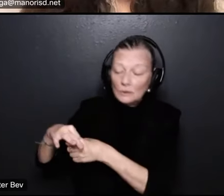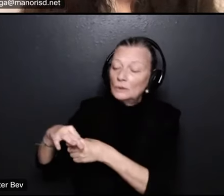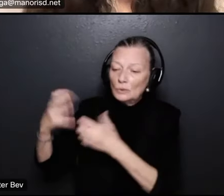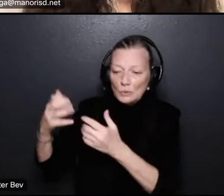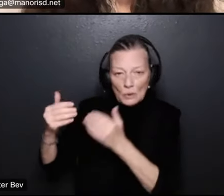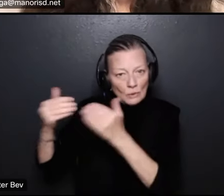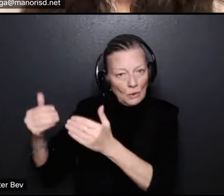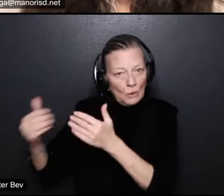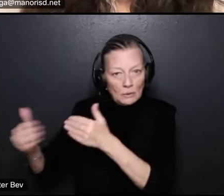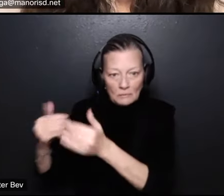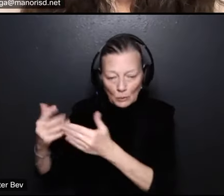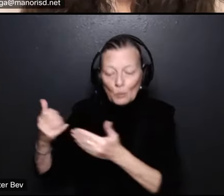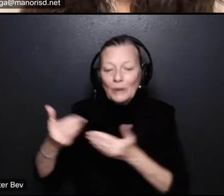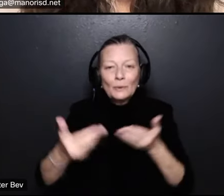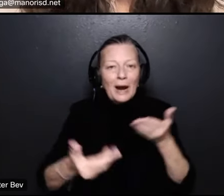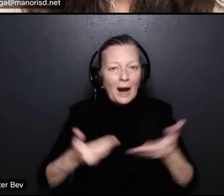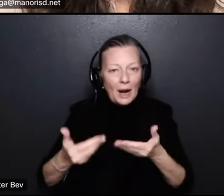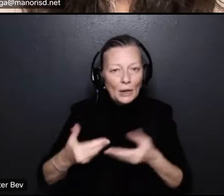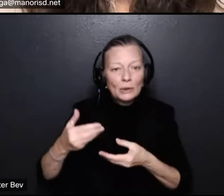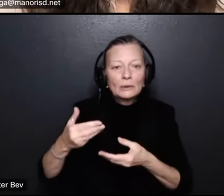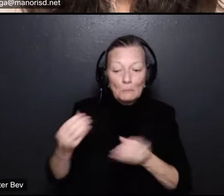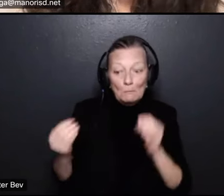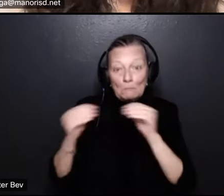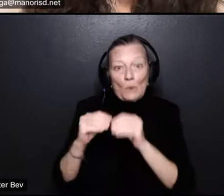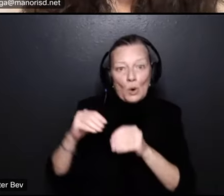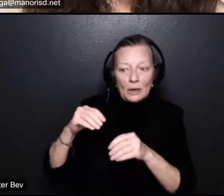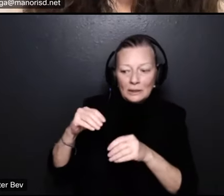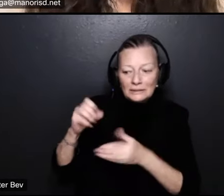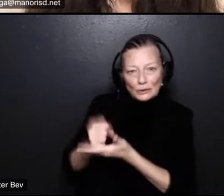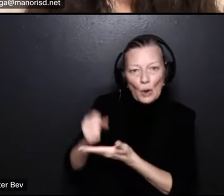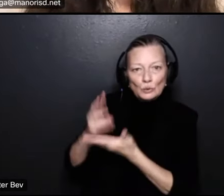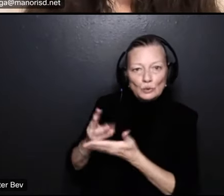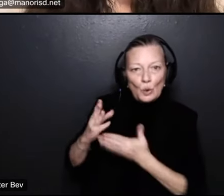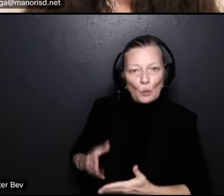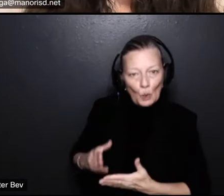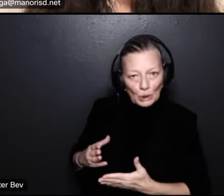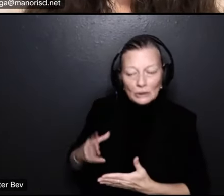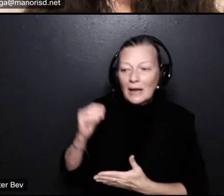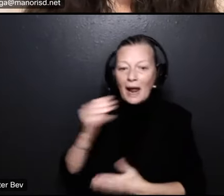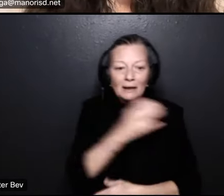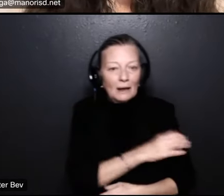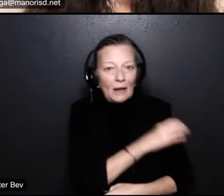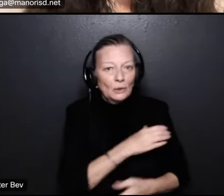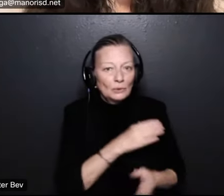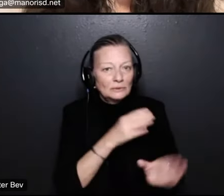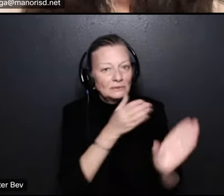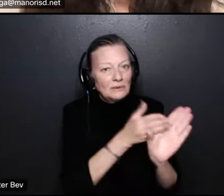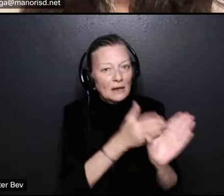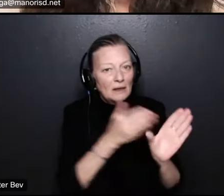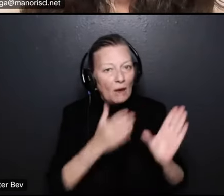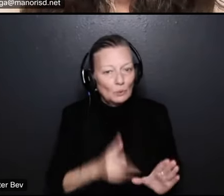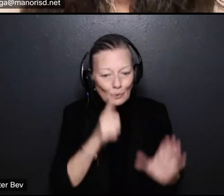is to hire some in-house more in-house social workers and clinical psychologists who can provide therapy to students